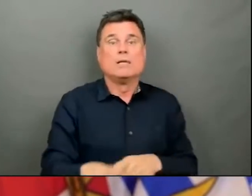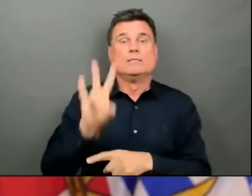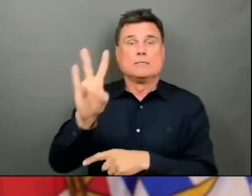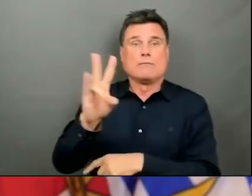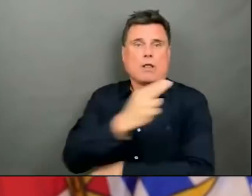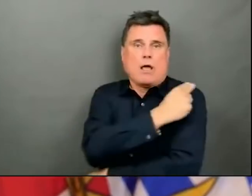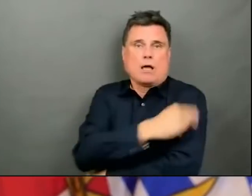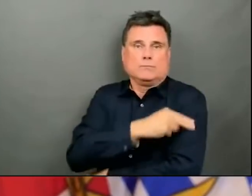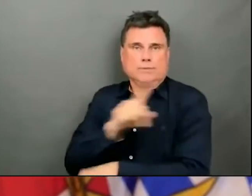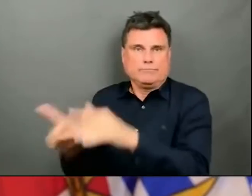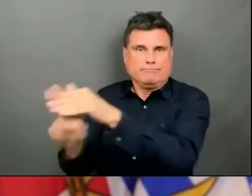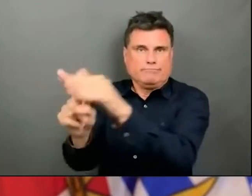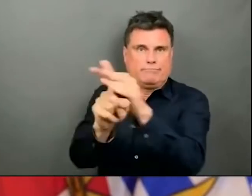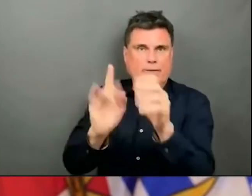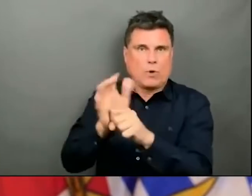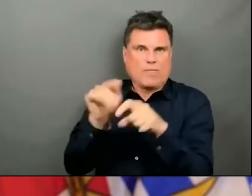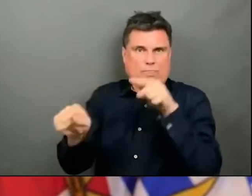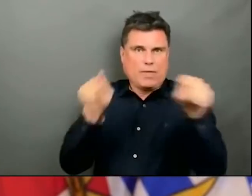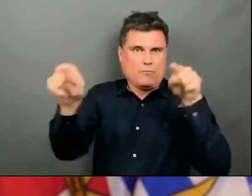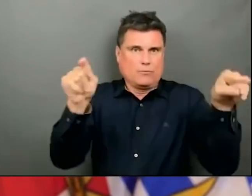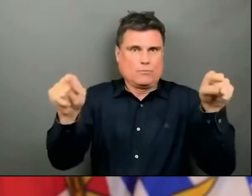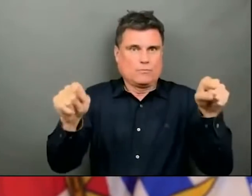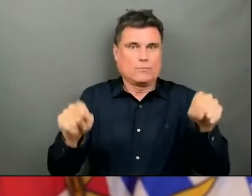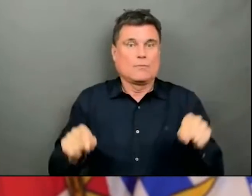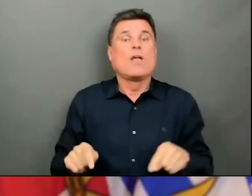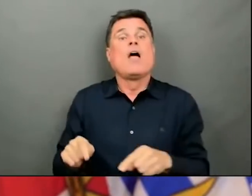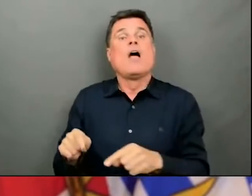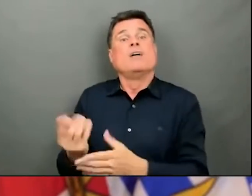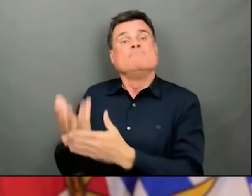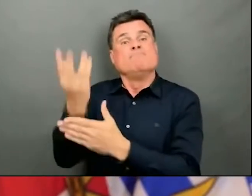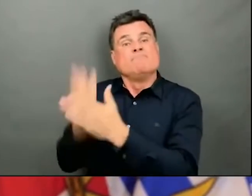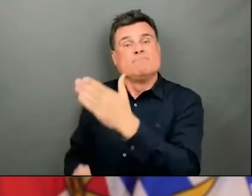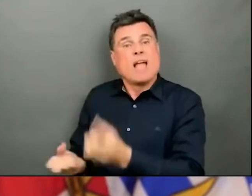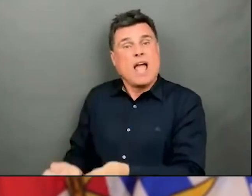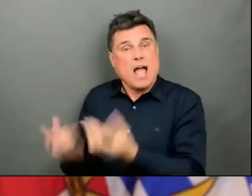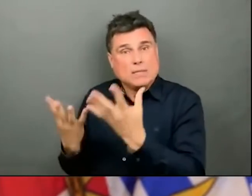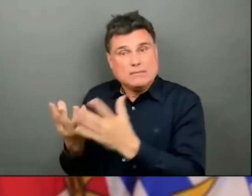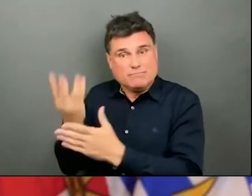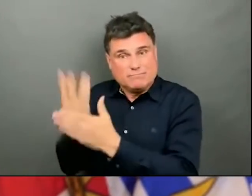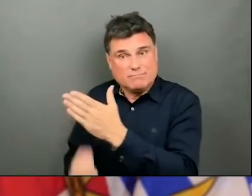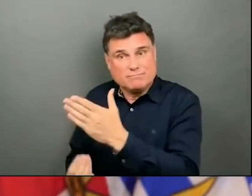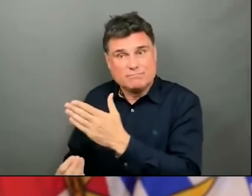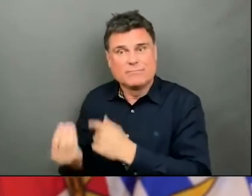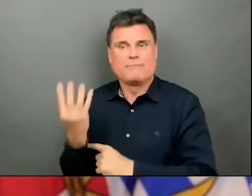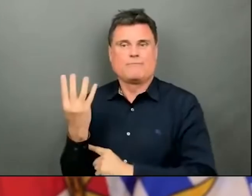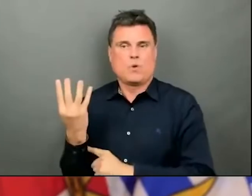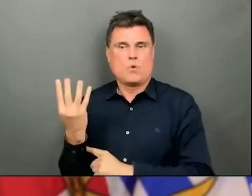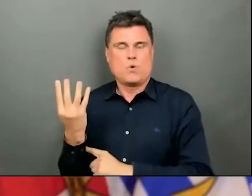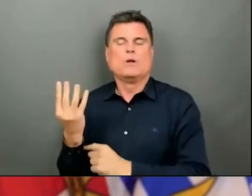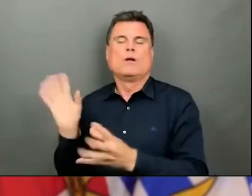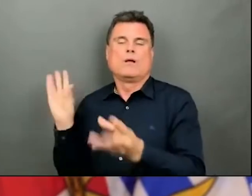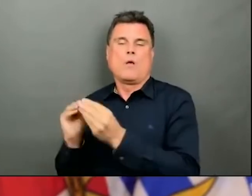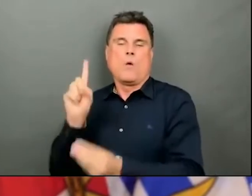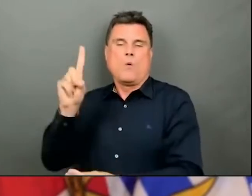in the last period, bringing the total number of people who died from COVID-19 to 1,550.